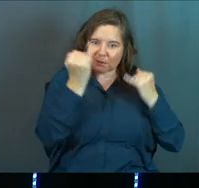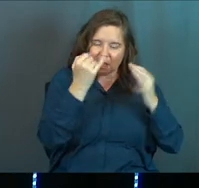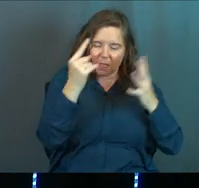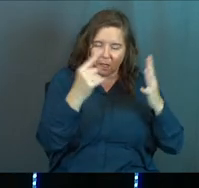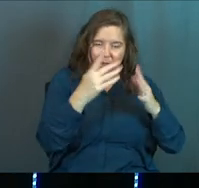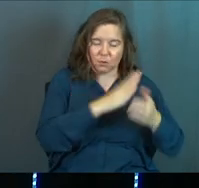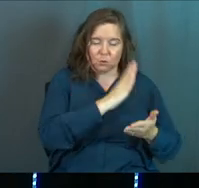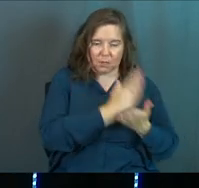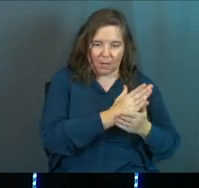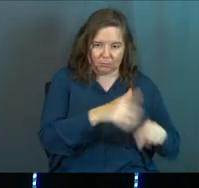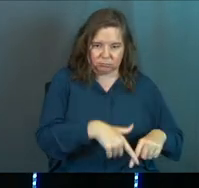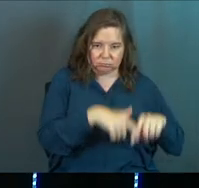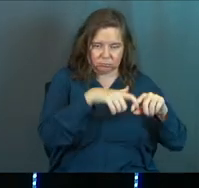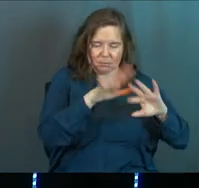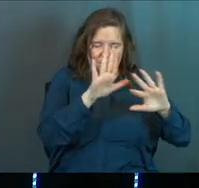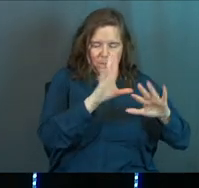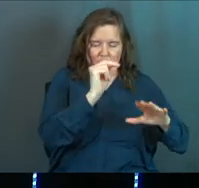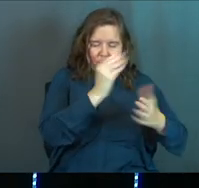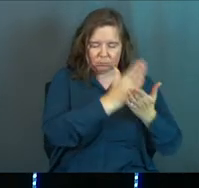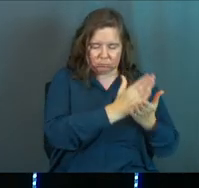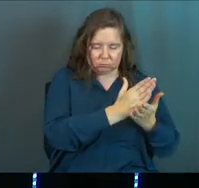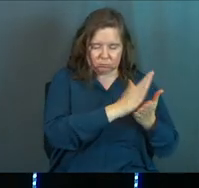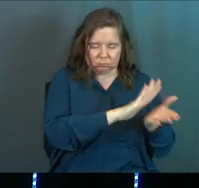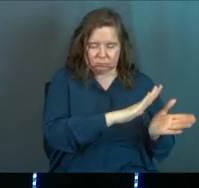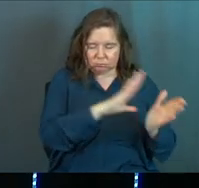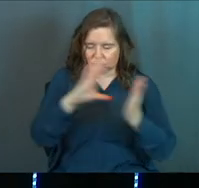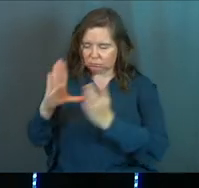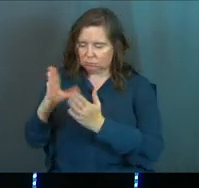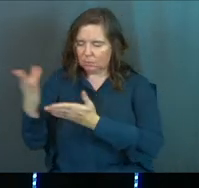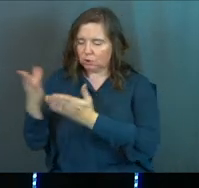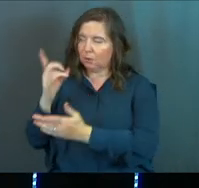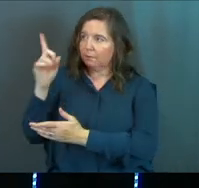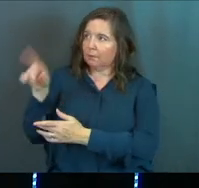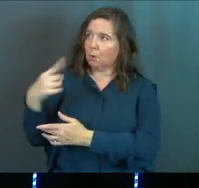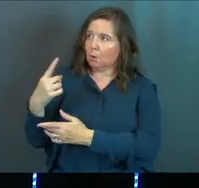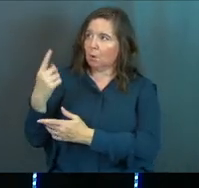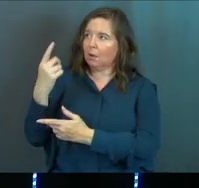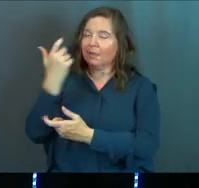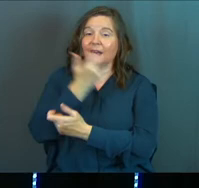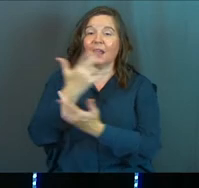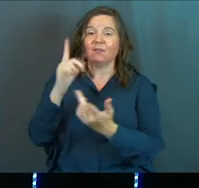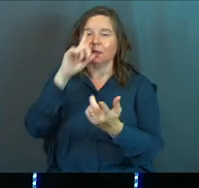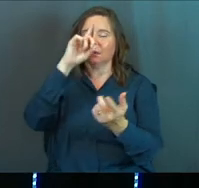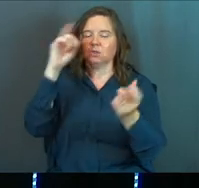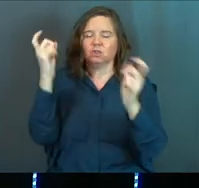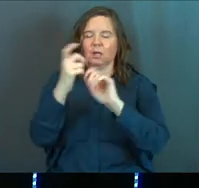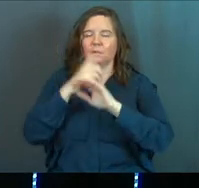ideas. And then you stop, and you say, no, I'm just going to serve him. Then everything changes.